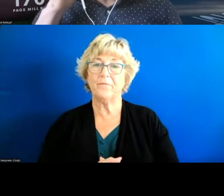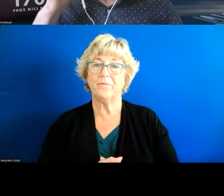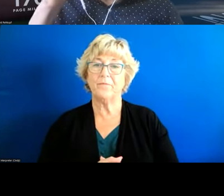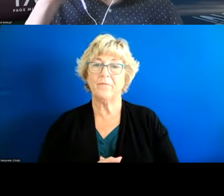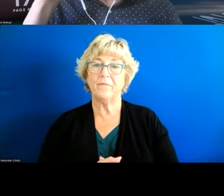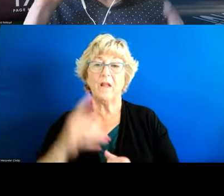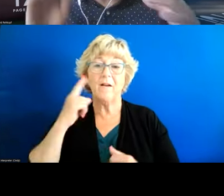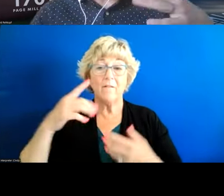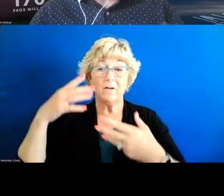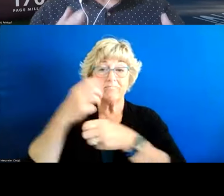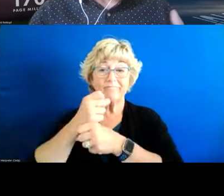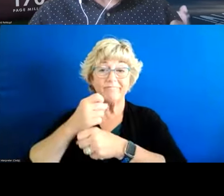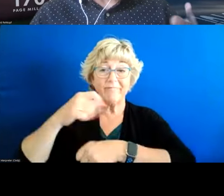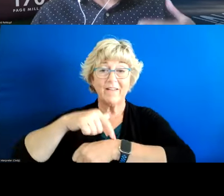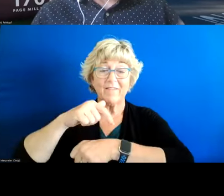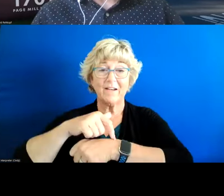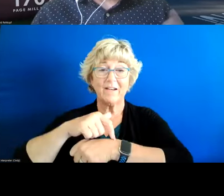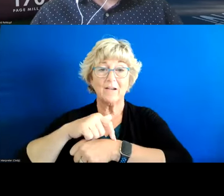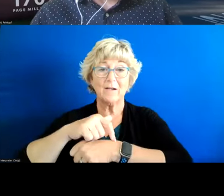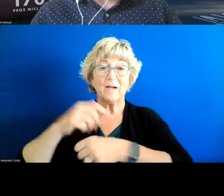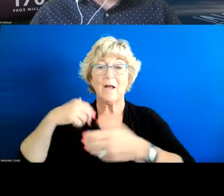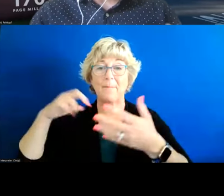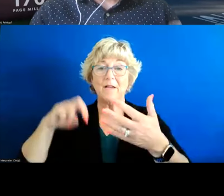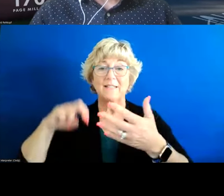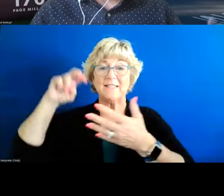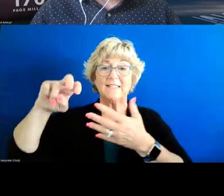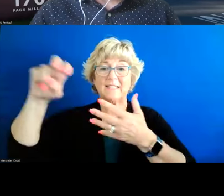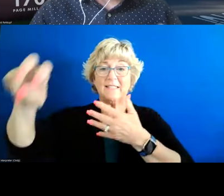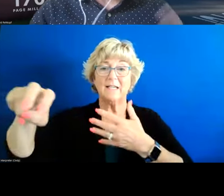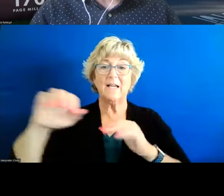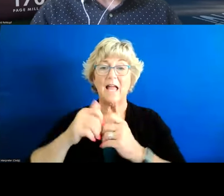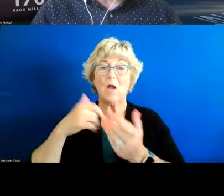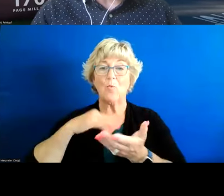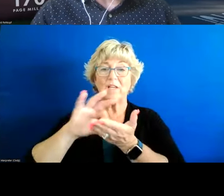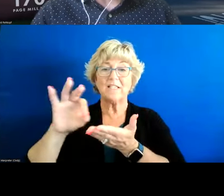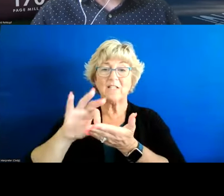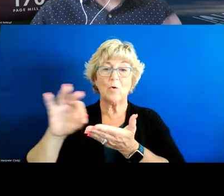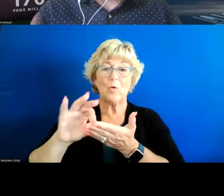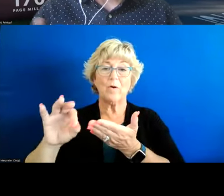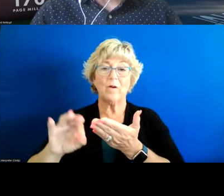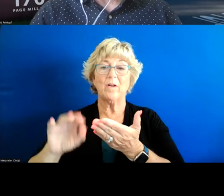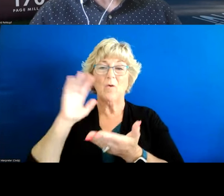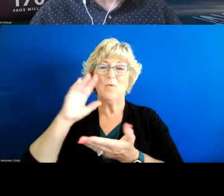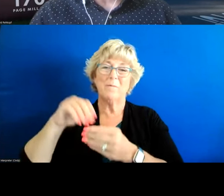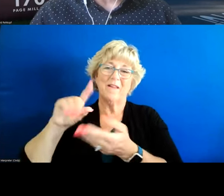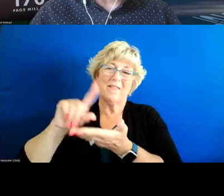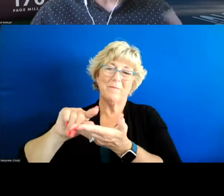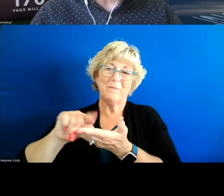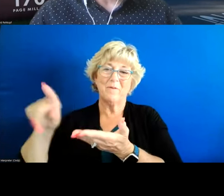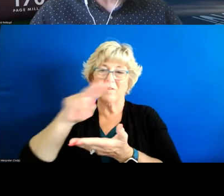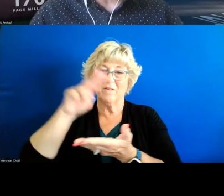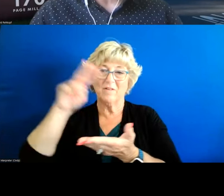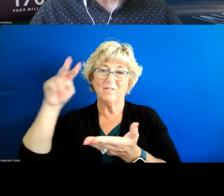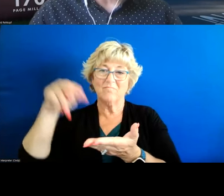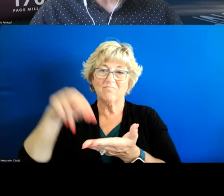of time and this presentation and i go i'm going to kind of skip over the details of how we scored this again this will be in the publication just get to some of our findings